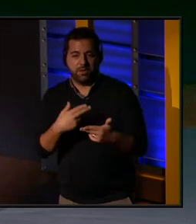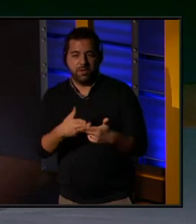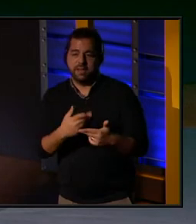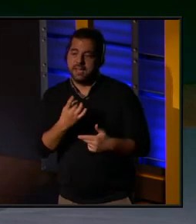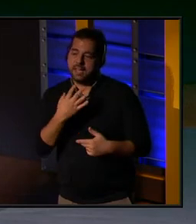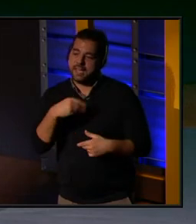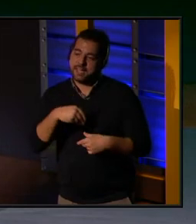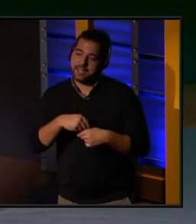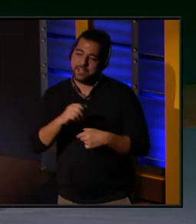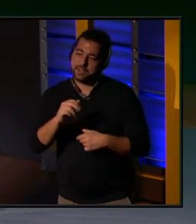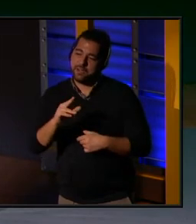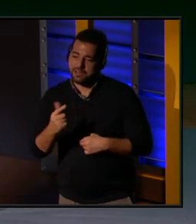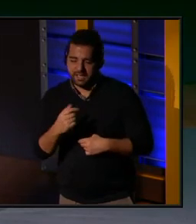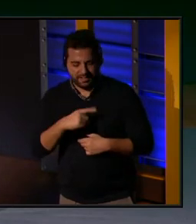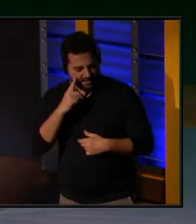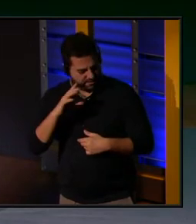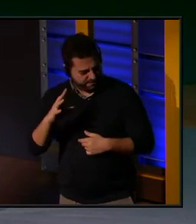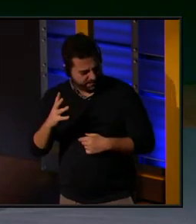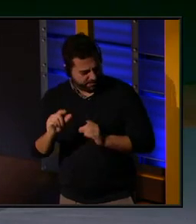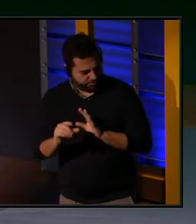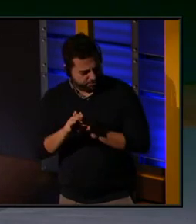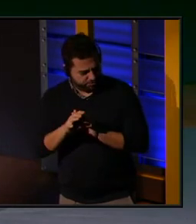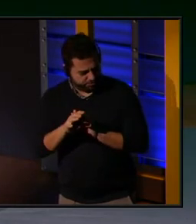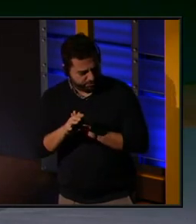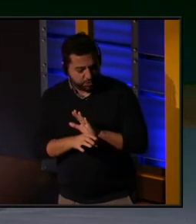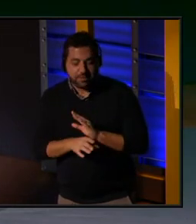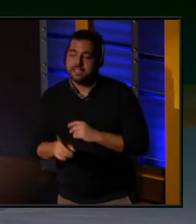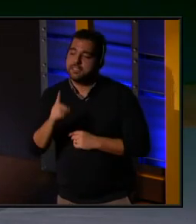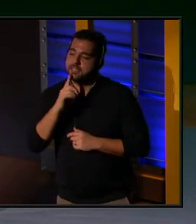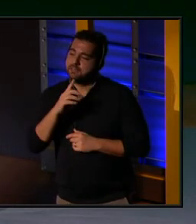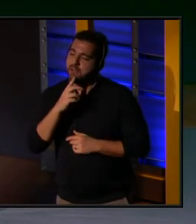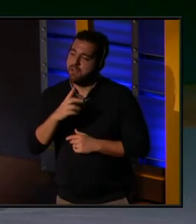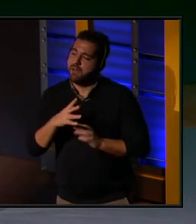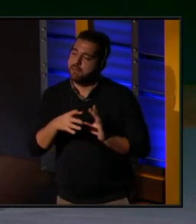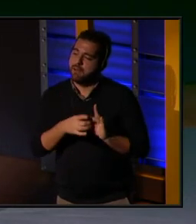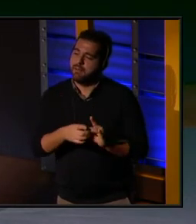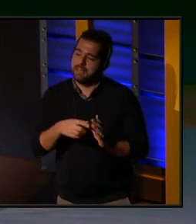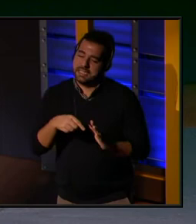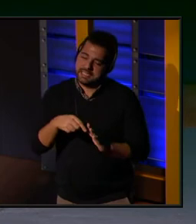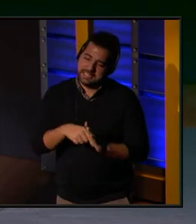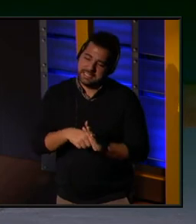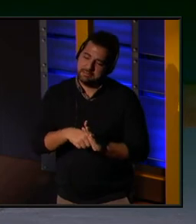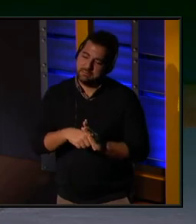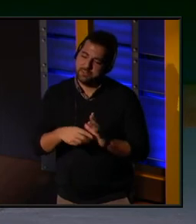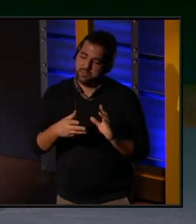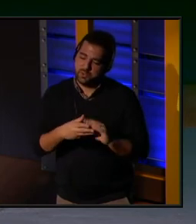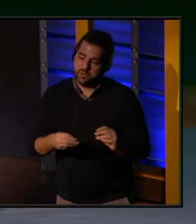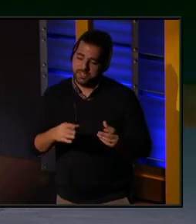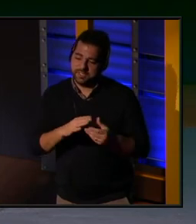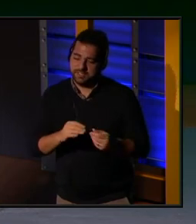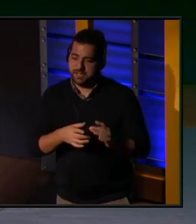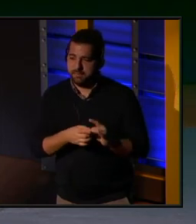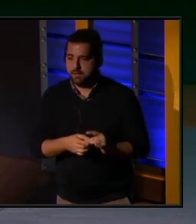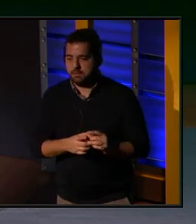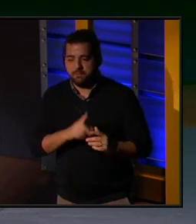August. I think it starts the fifth chapter. He's telling these deep stories about some really troubled, fraught people. And